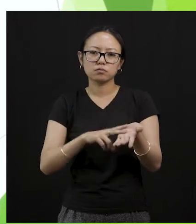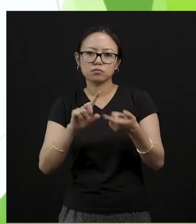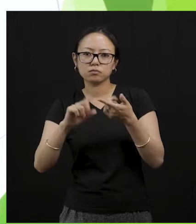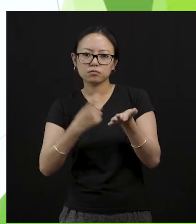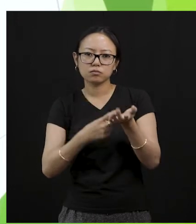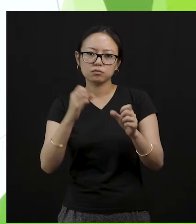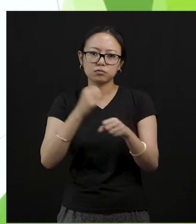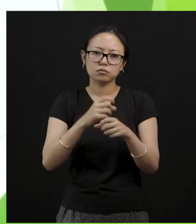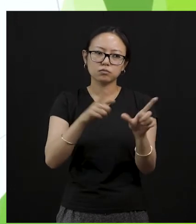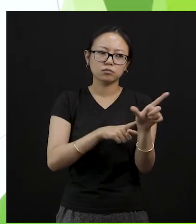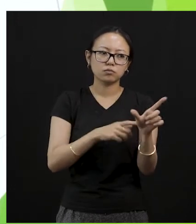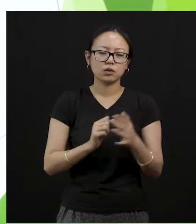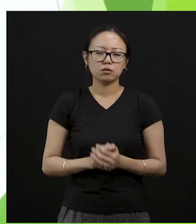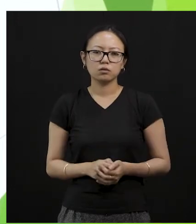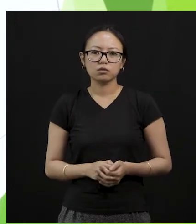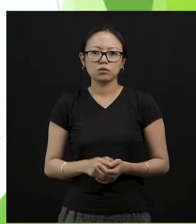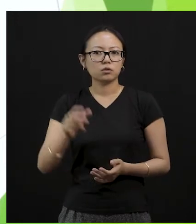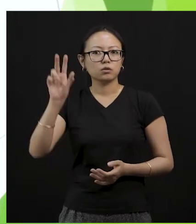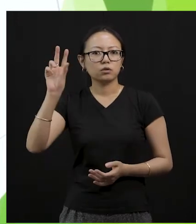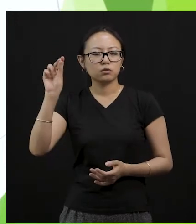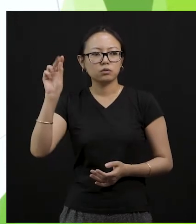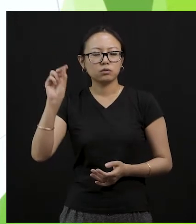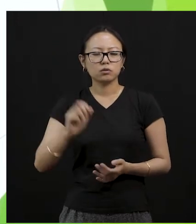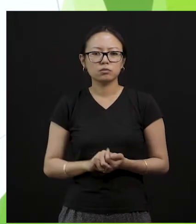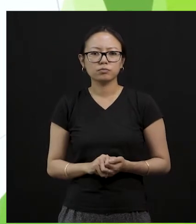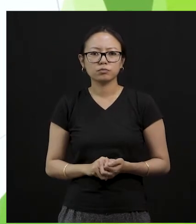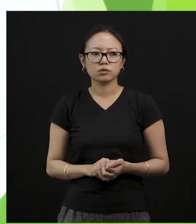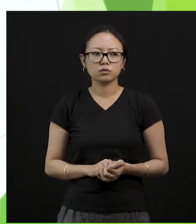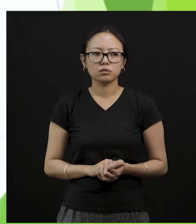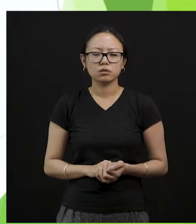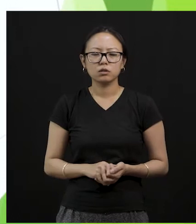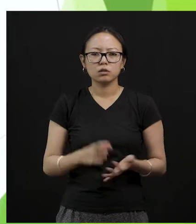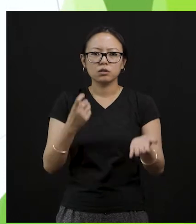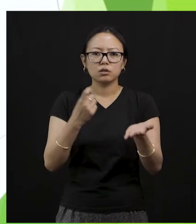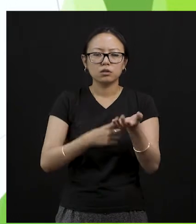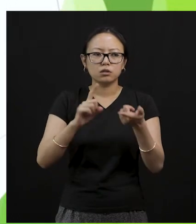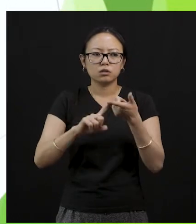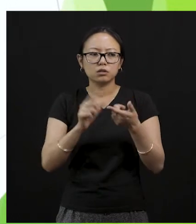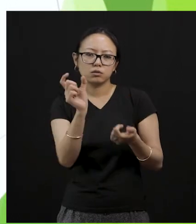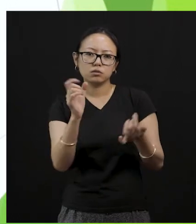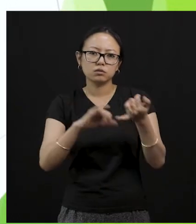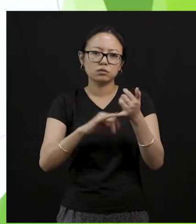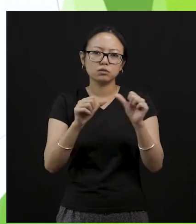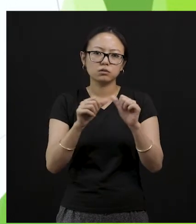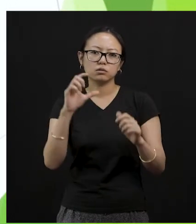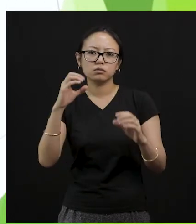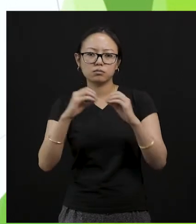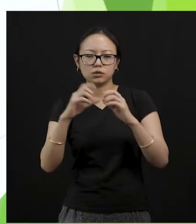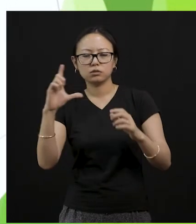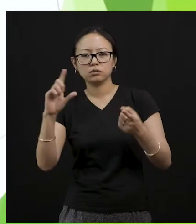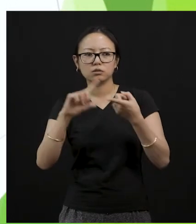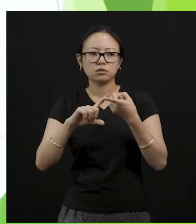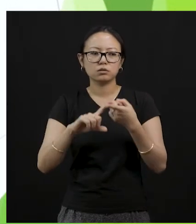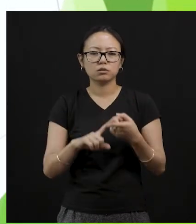reusable items. Now when I say reusable items these are those products or things that can be used